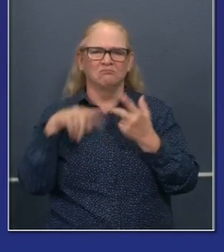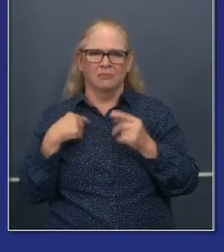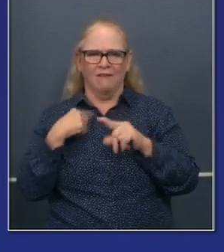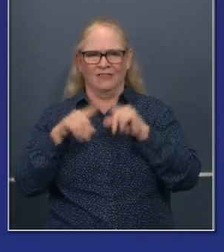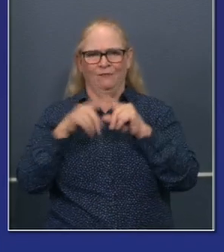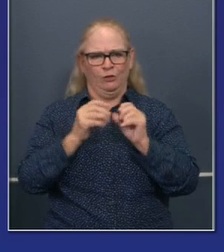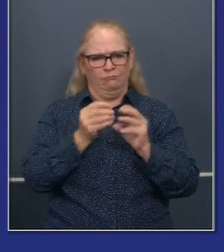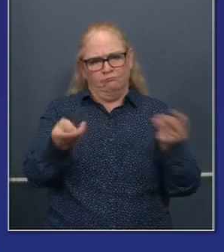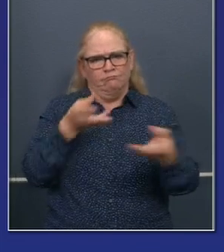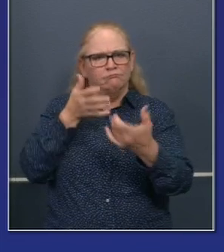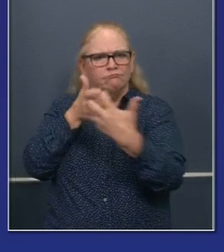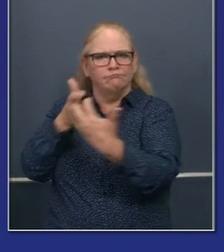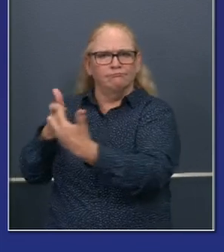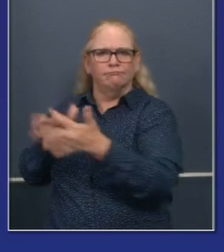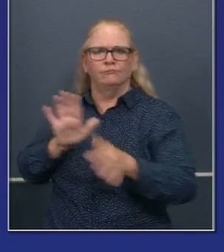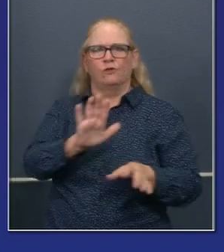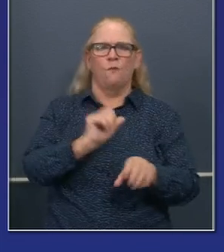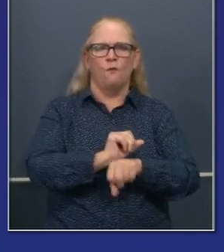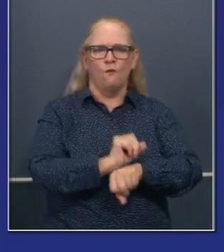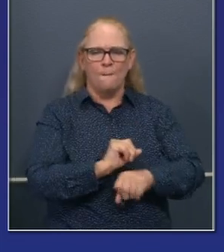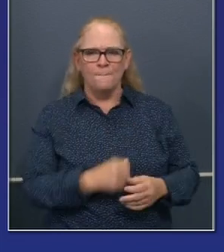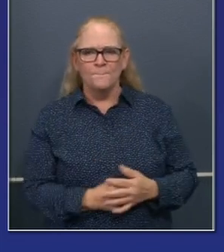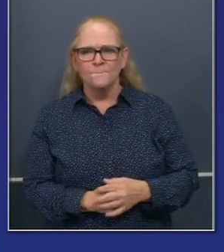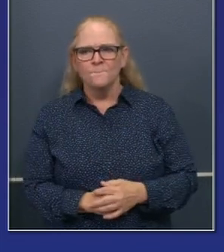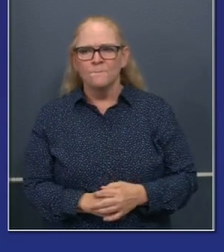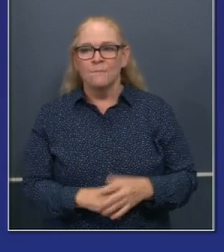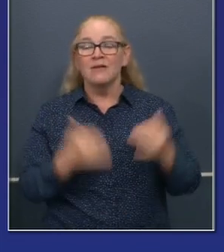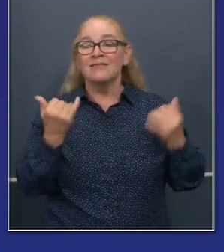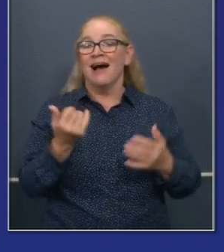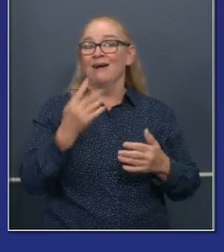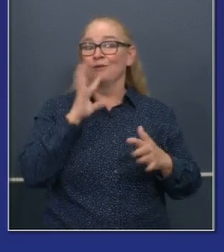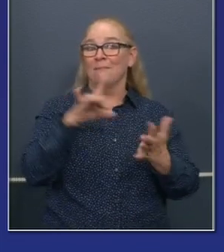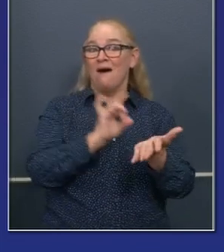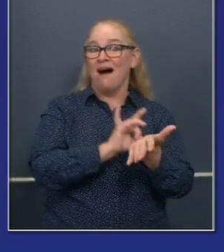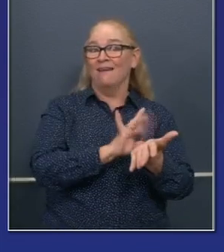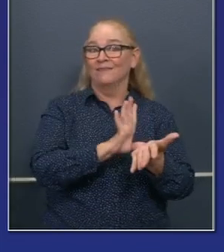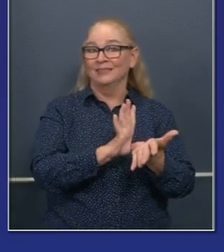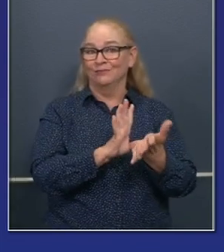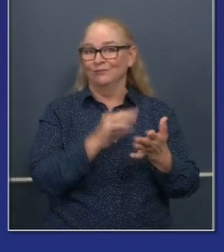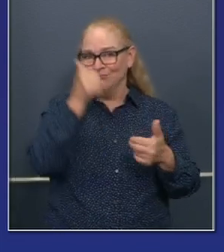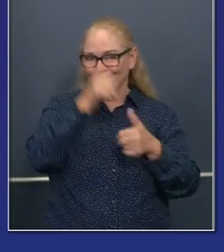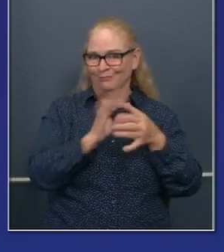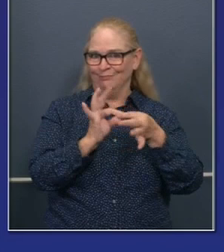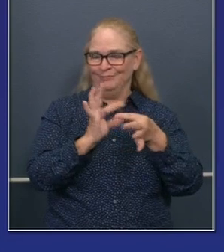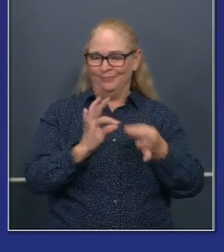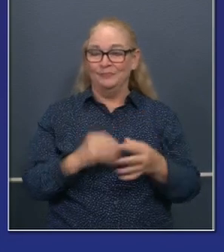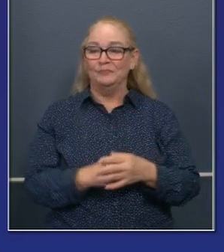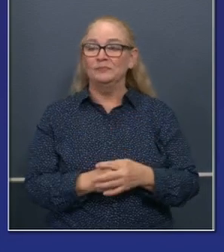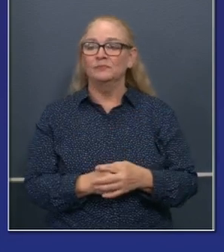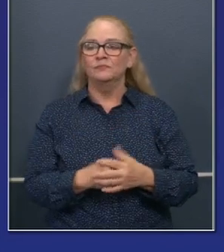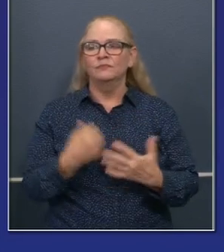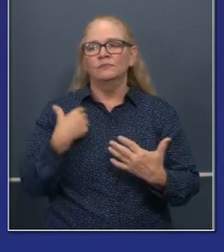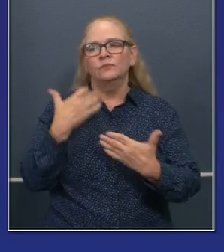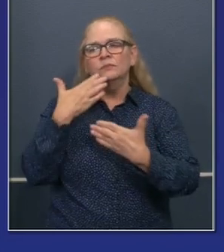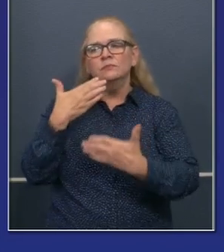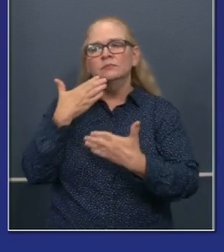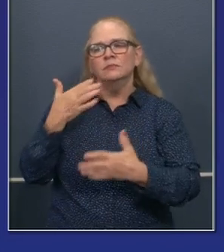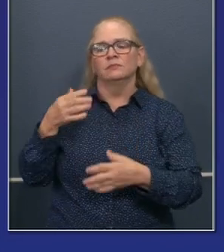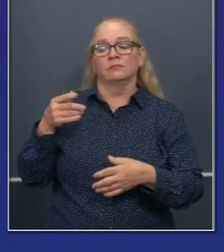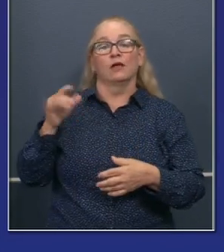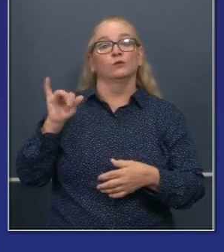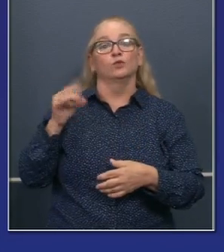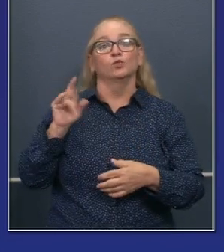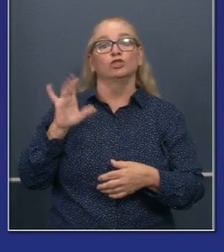I want to just thank Chief Justice of the California Supreme Court, members of the Judicial Council to their credit that are considering